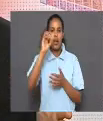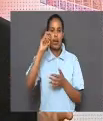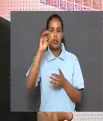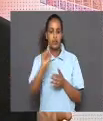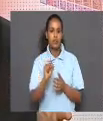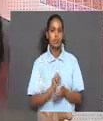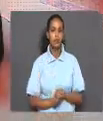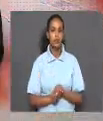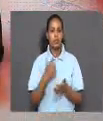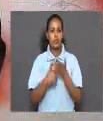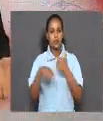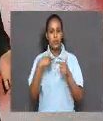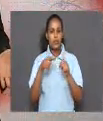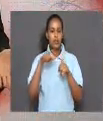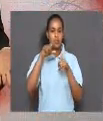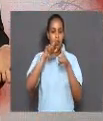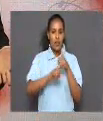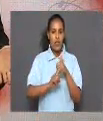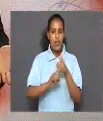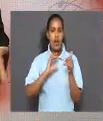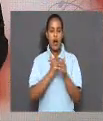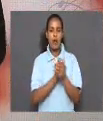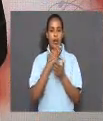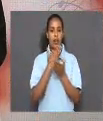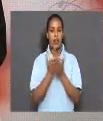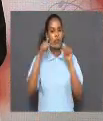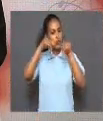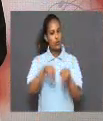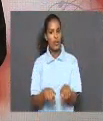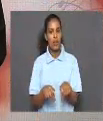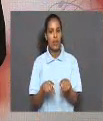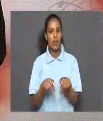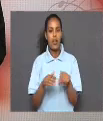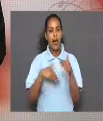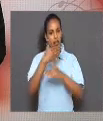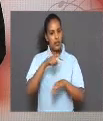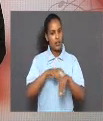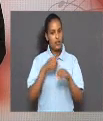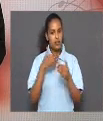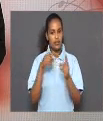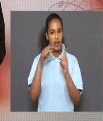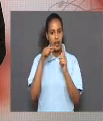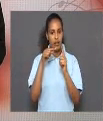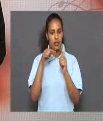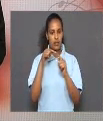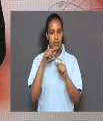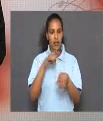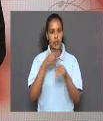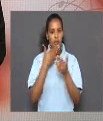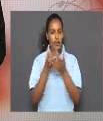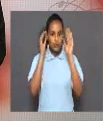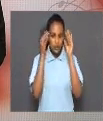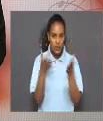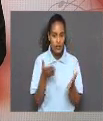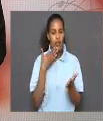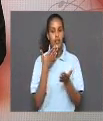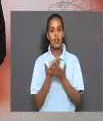ions. This brings us to the end of our lesson for today. Until next time, thank you,